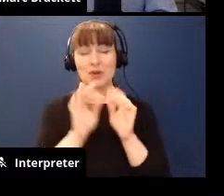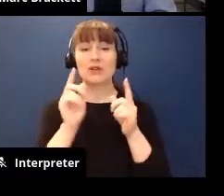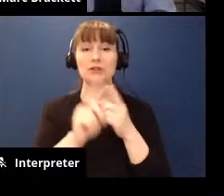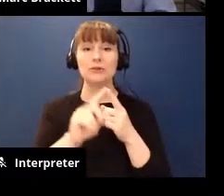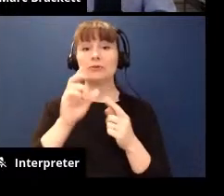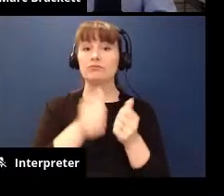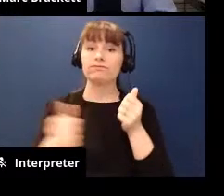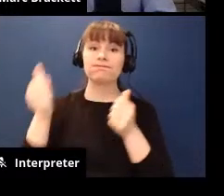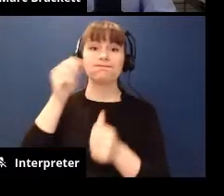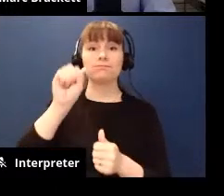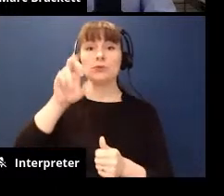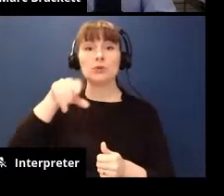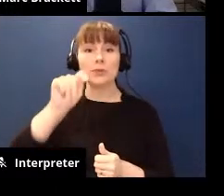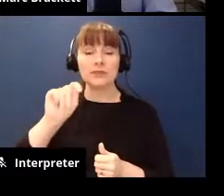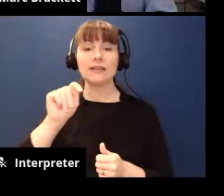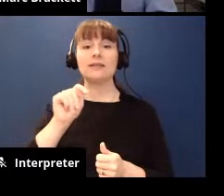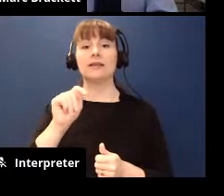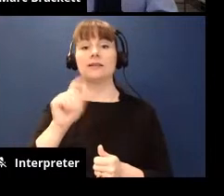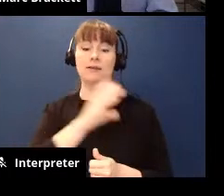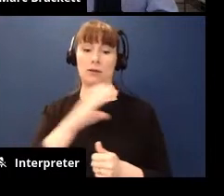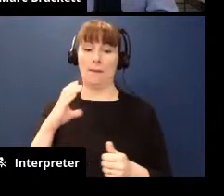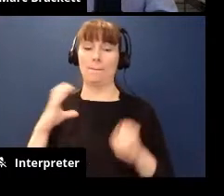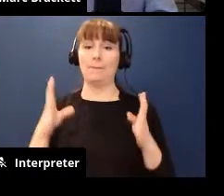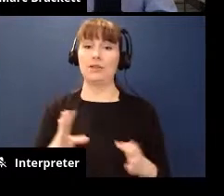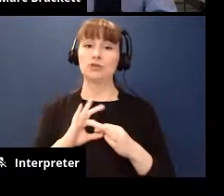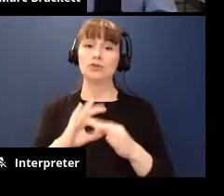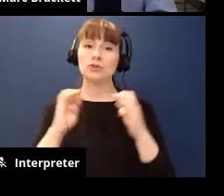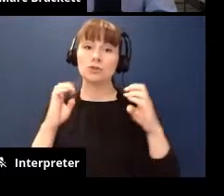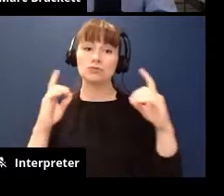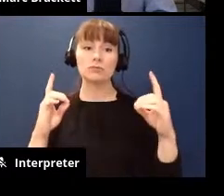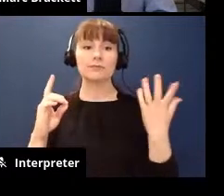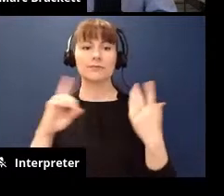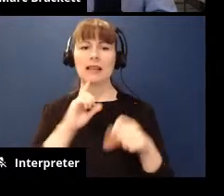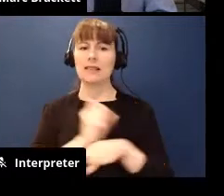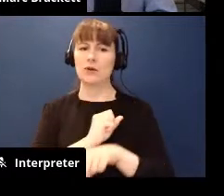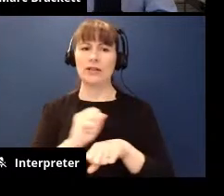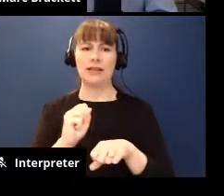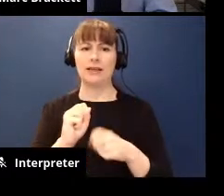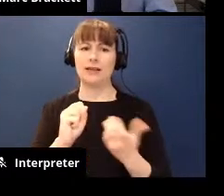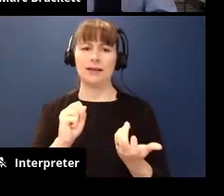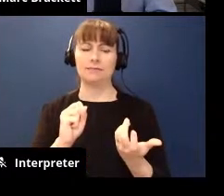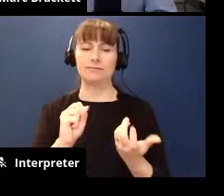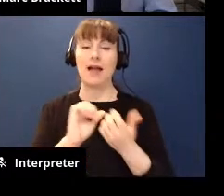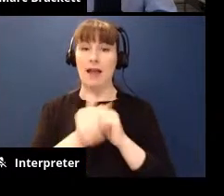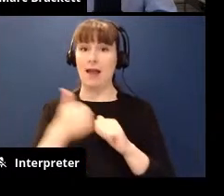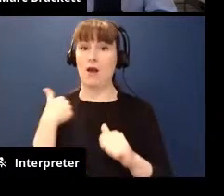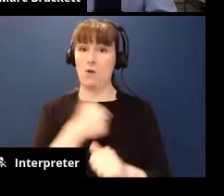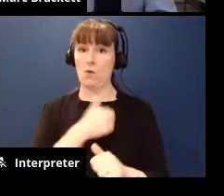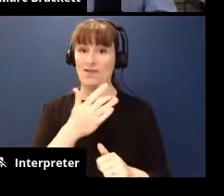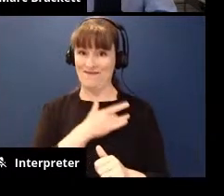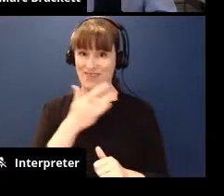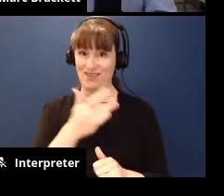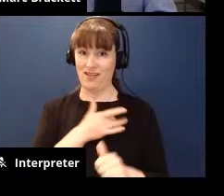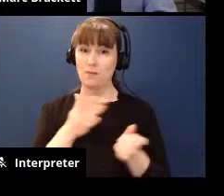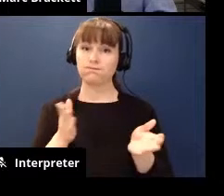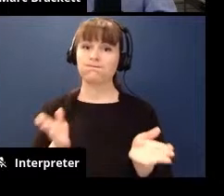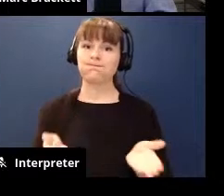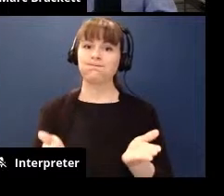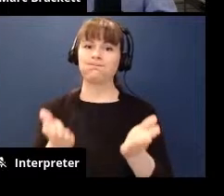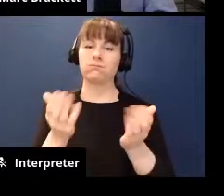to a commissioner of education literally um how we feel drives everything